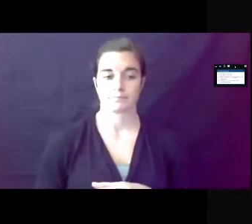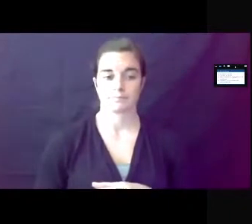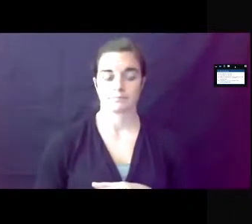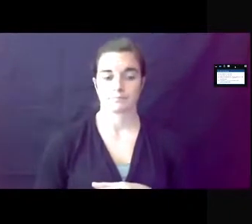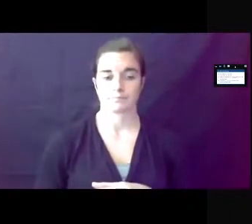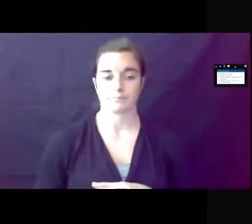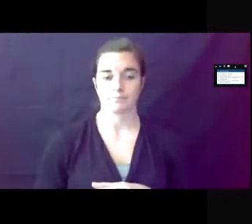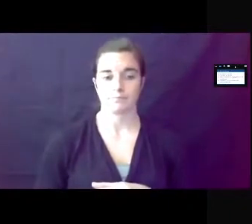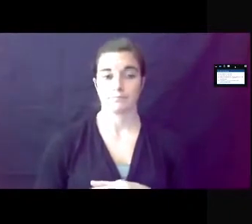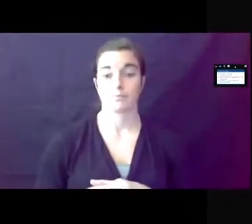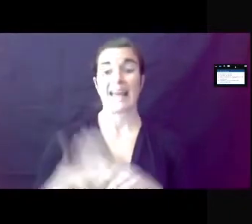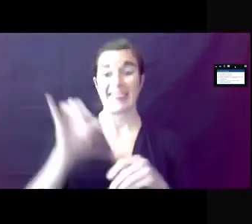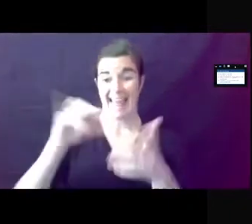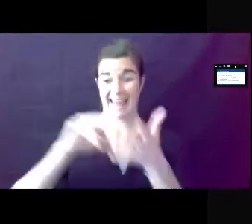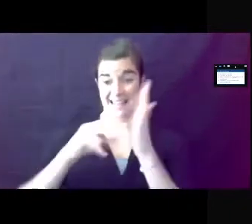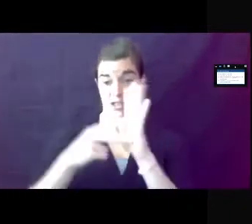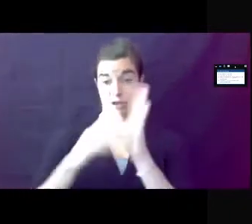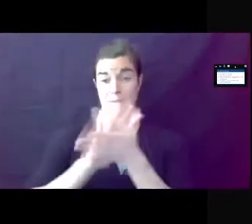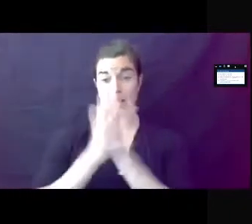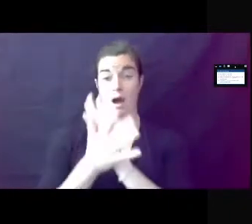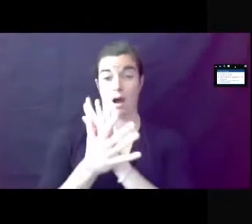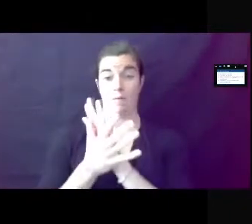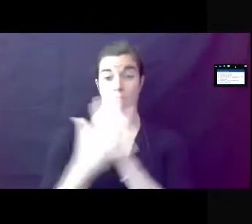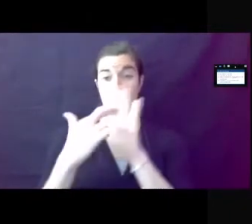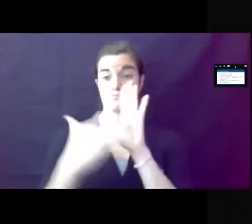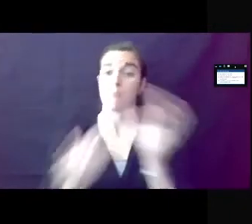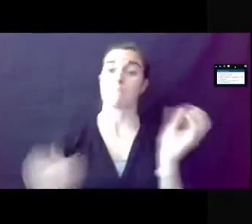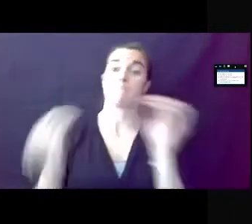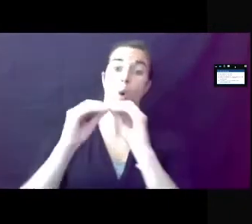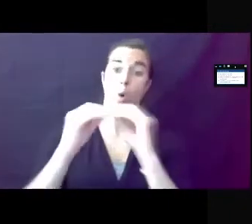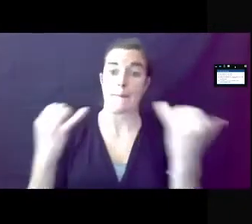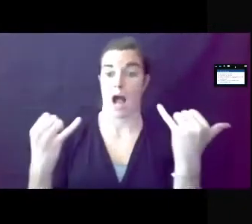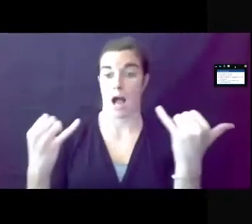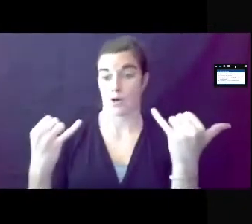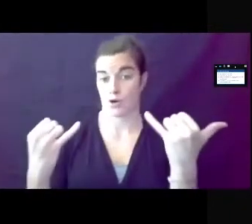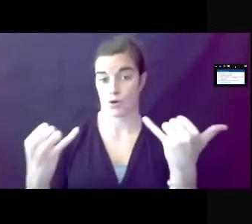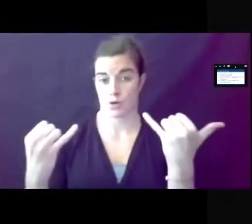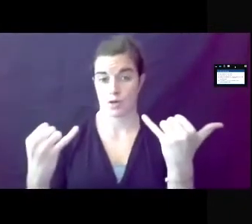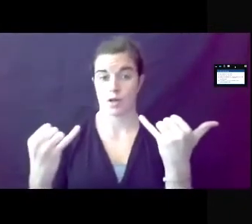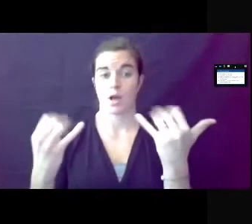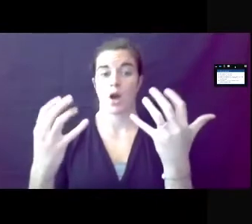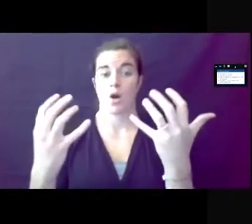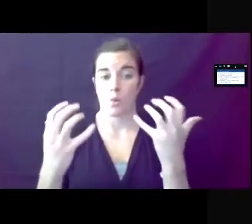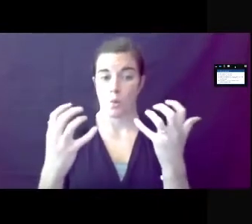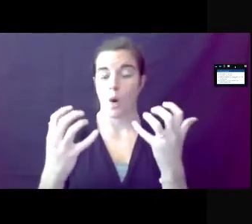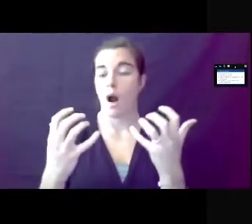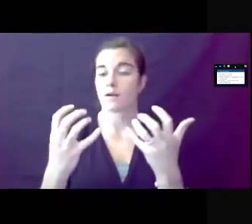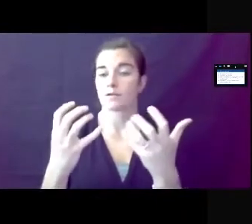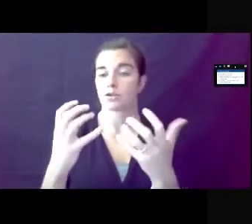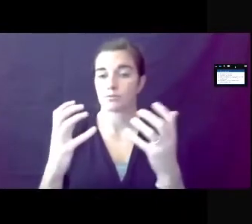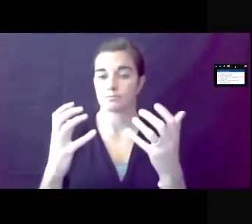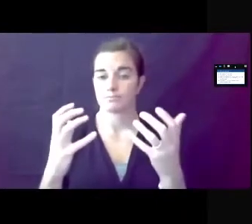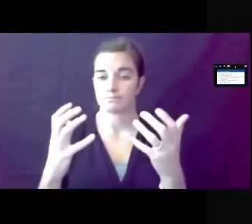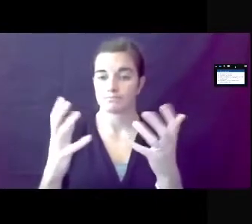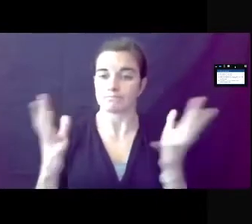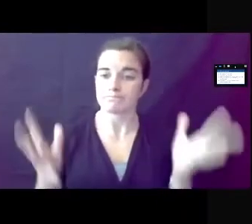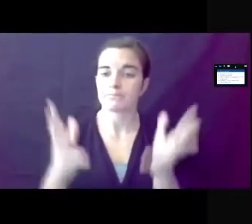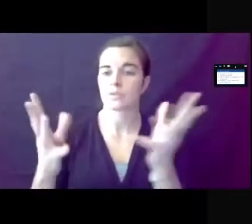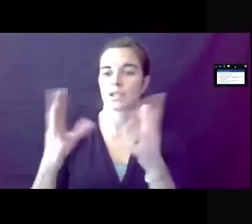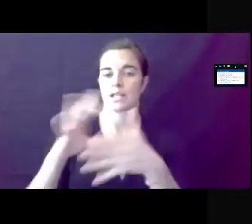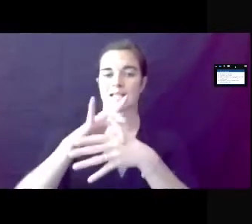It's intended to modernize regulations to strongly encourage context-sensitive infill. That was